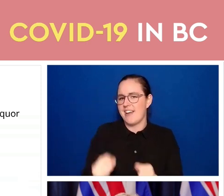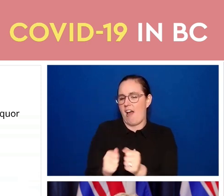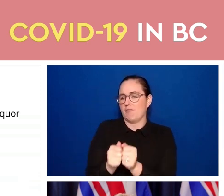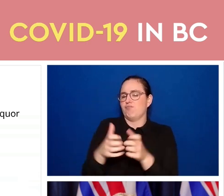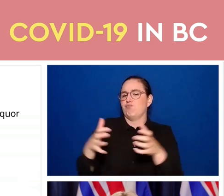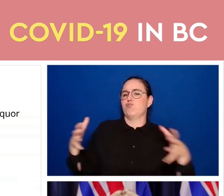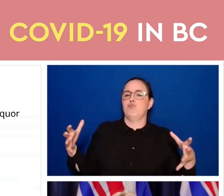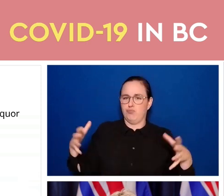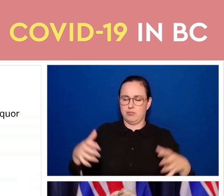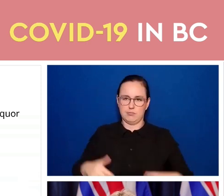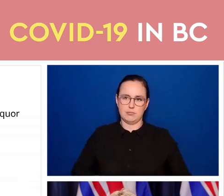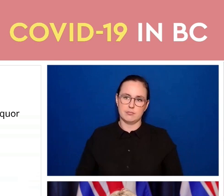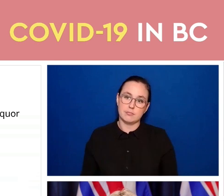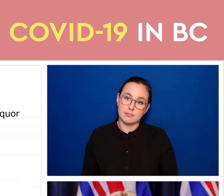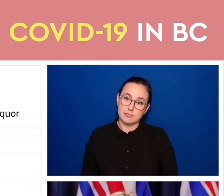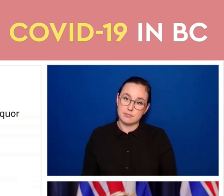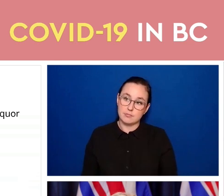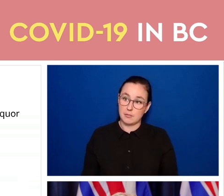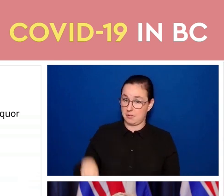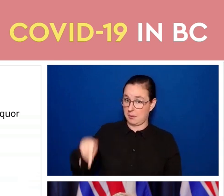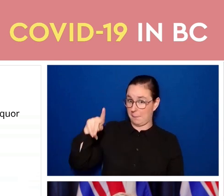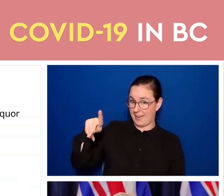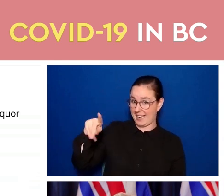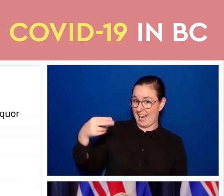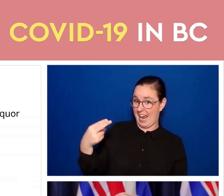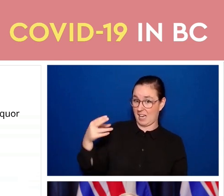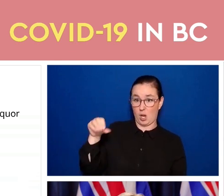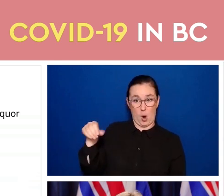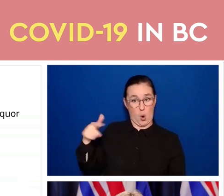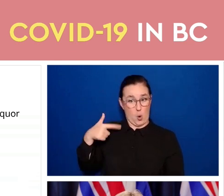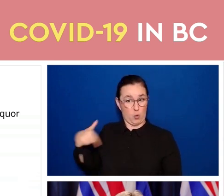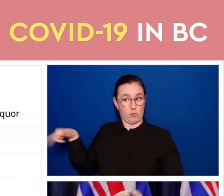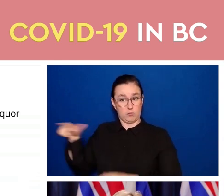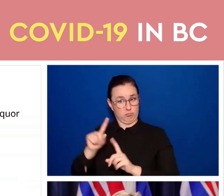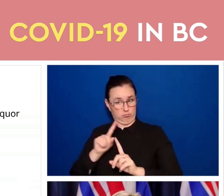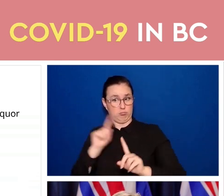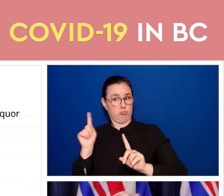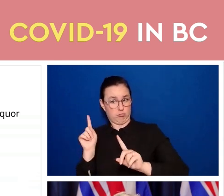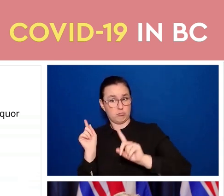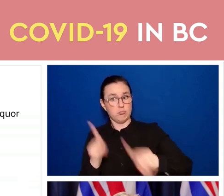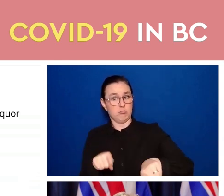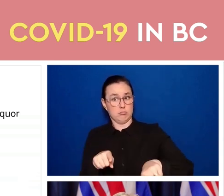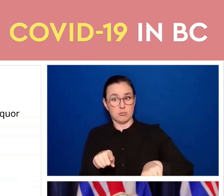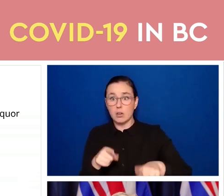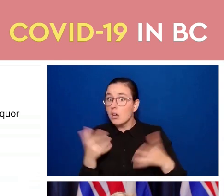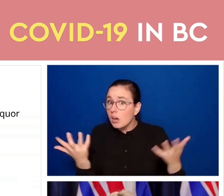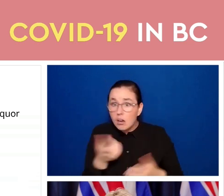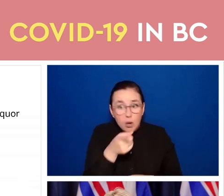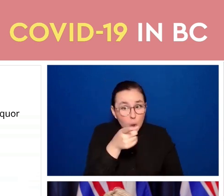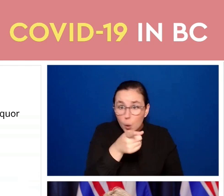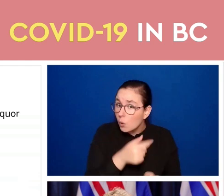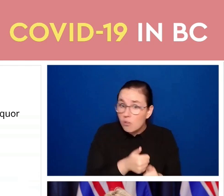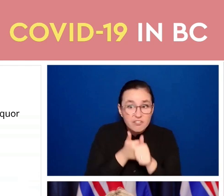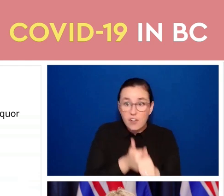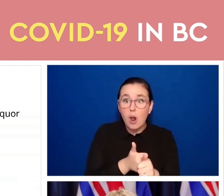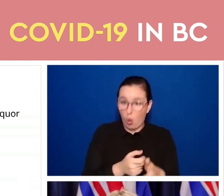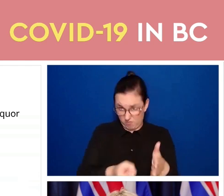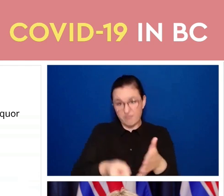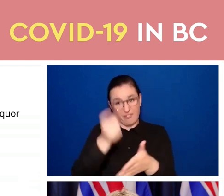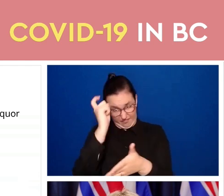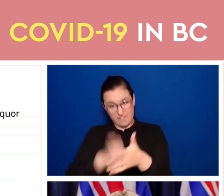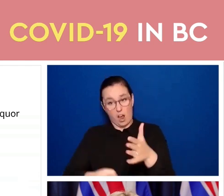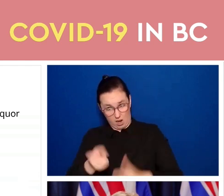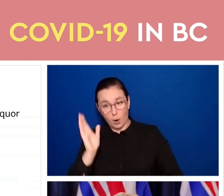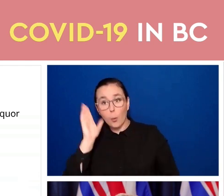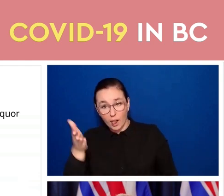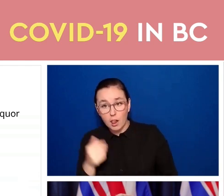and that fines can be issued under the orders that we have in place now. And they can be issued by a number